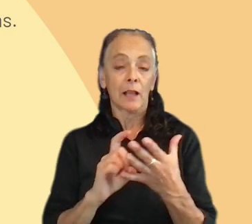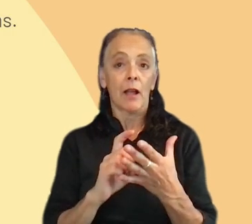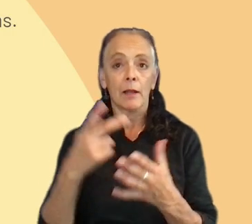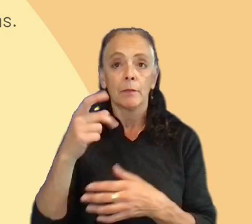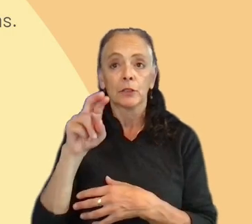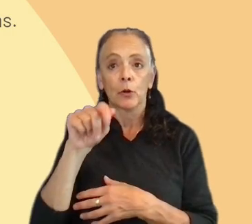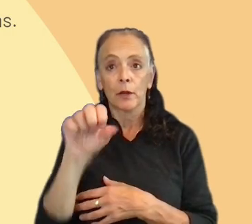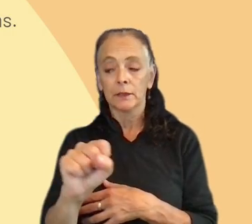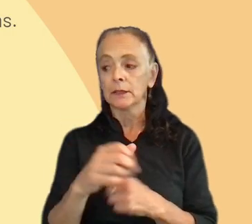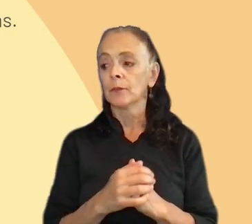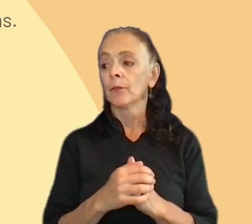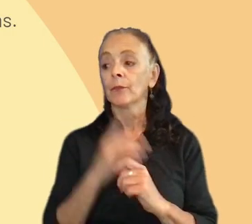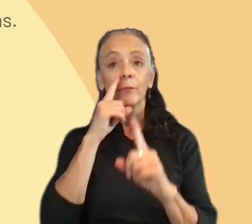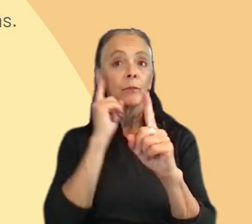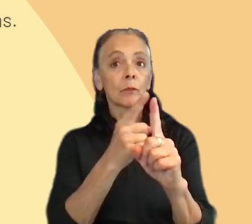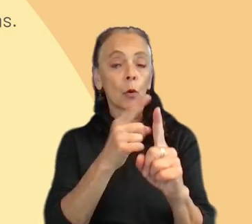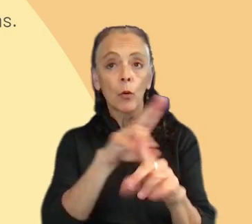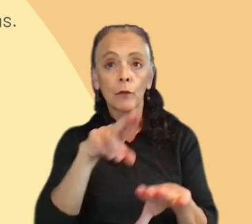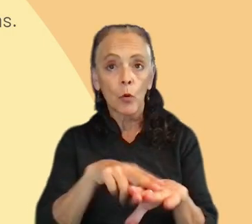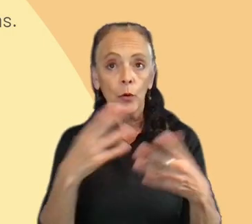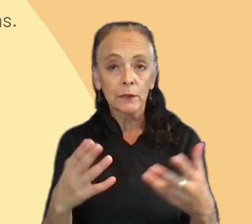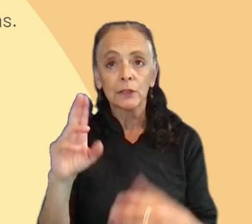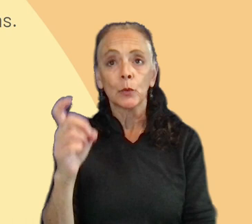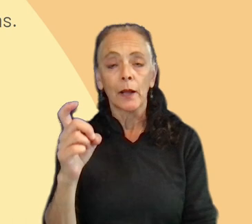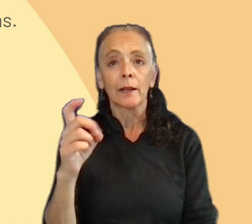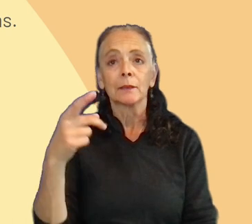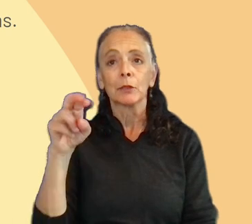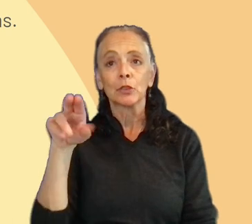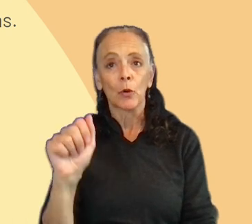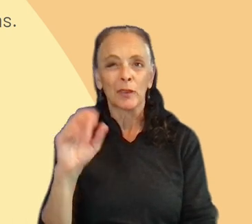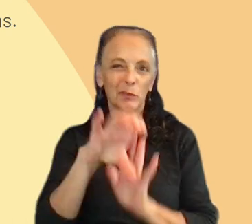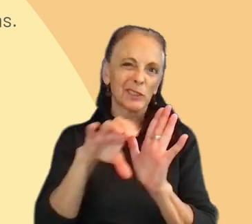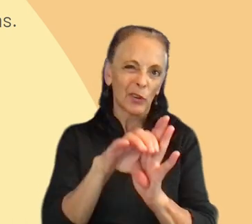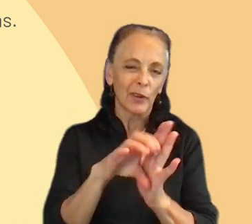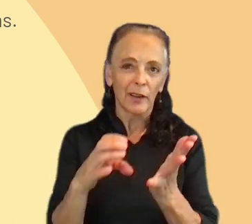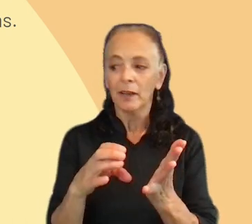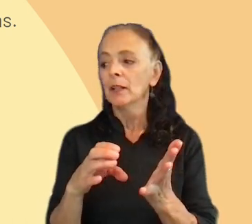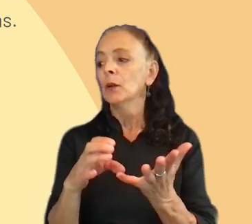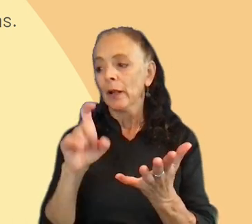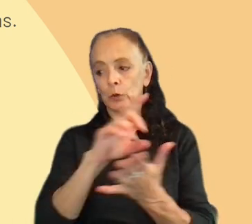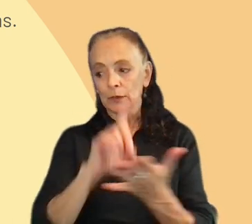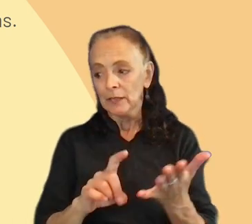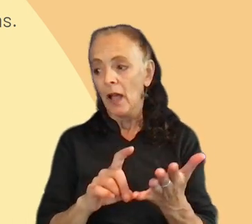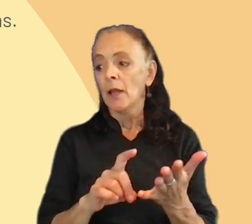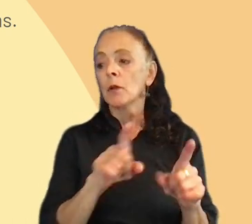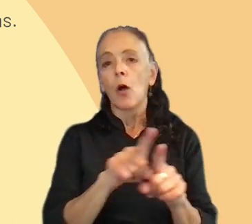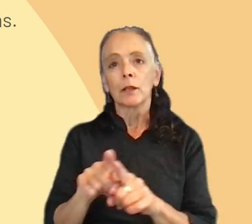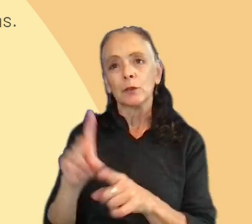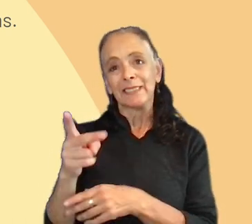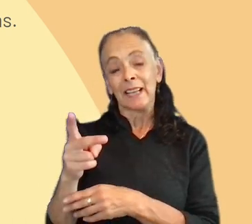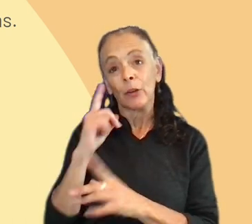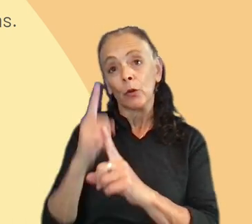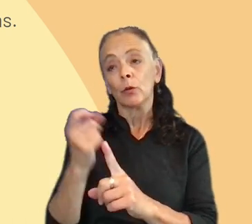The main goal, of course, was the UX persona. We had to design them. But the secondary goal was to understand players'